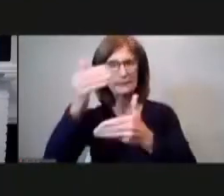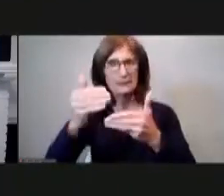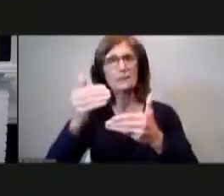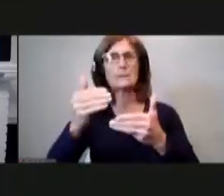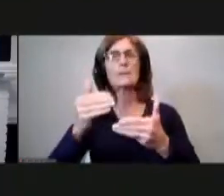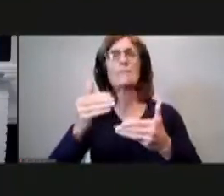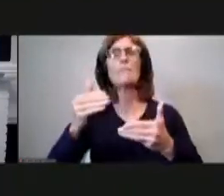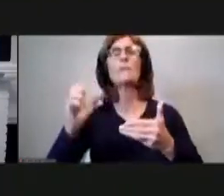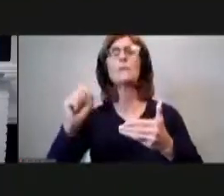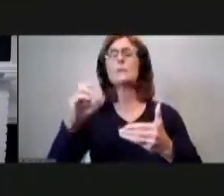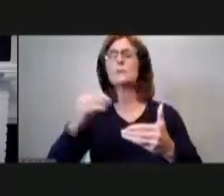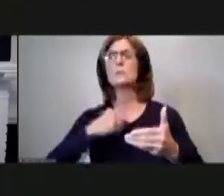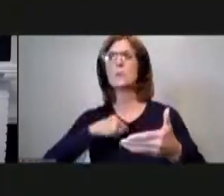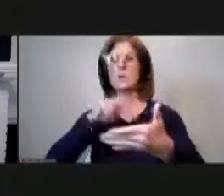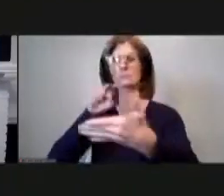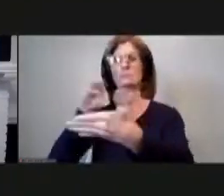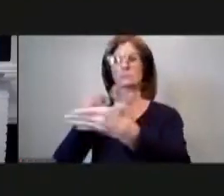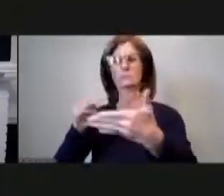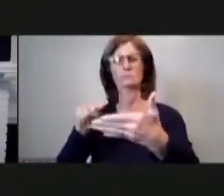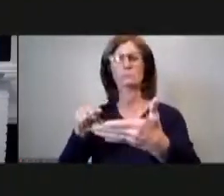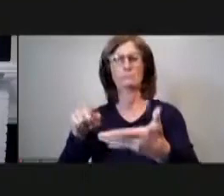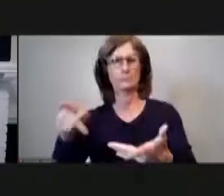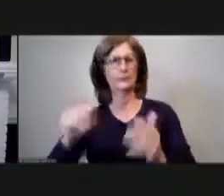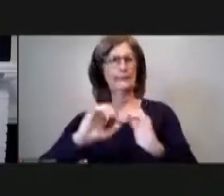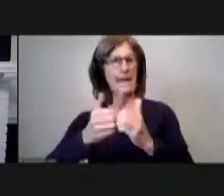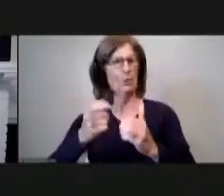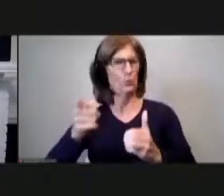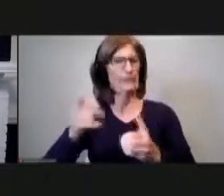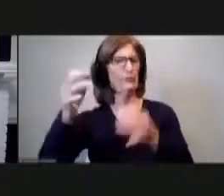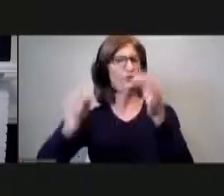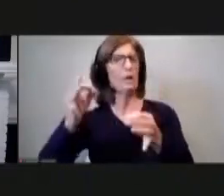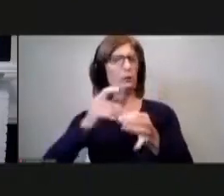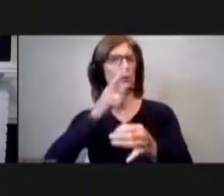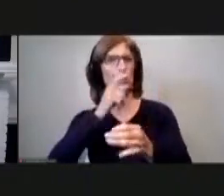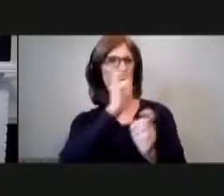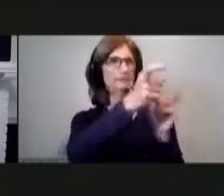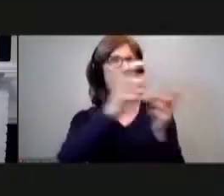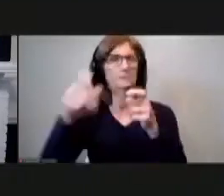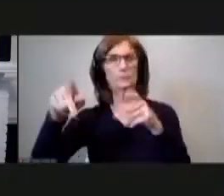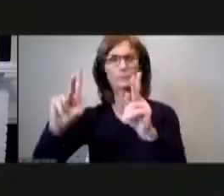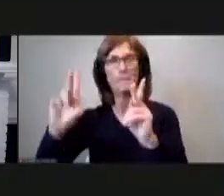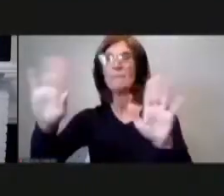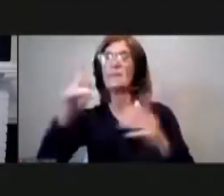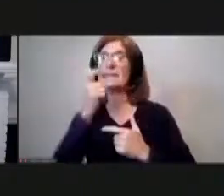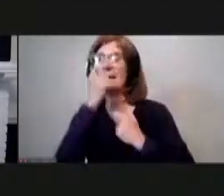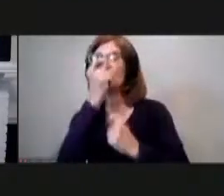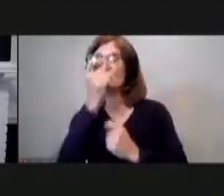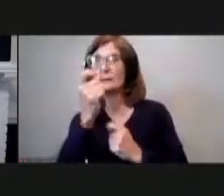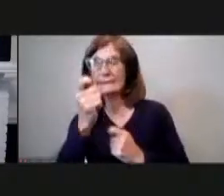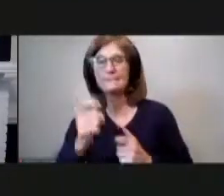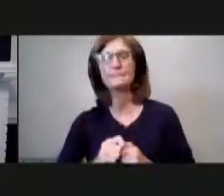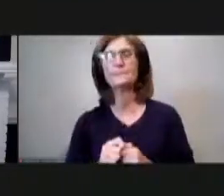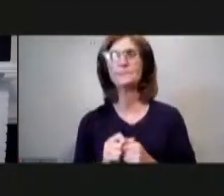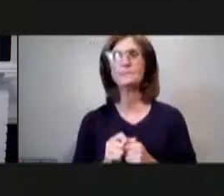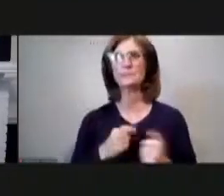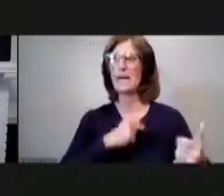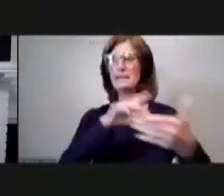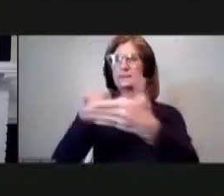looked at the kind of like the algorithm and it's interesting because i mean hopefully um